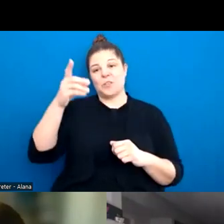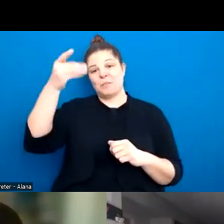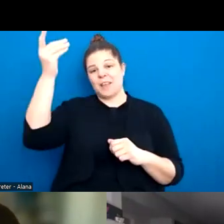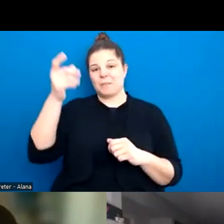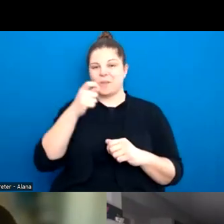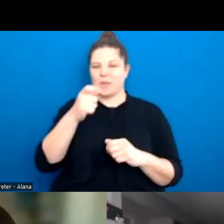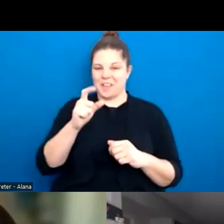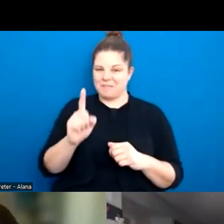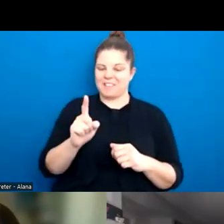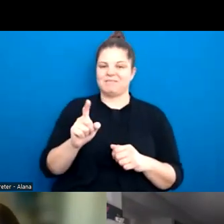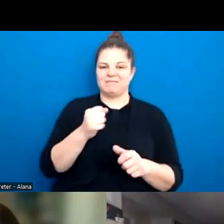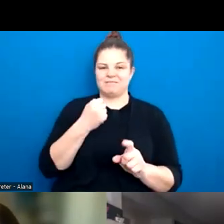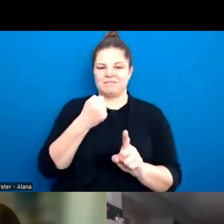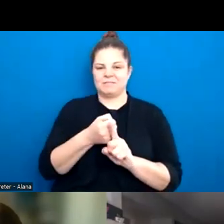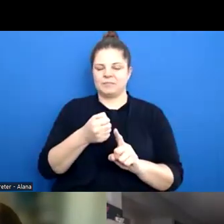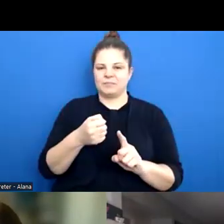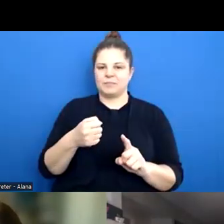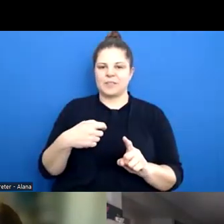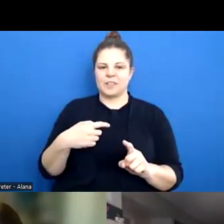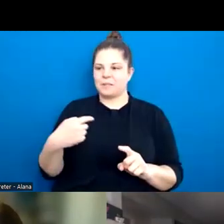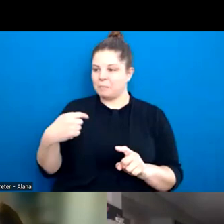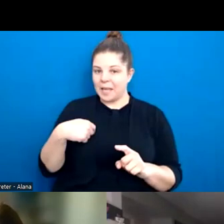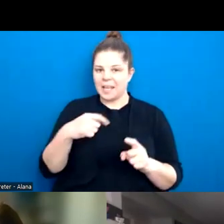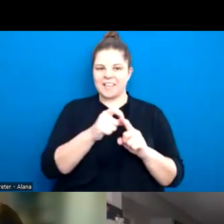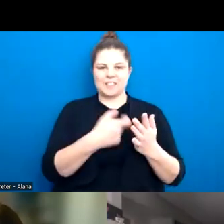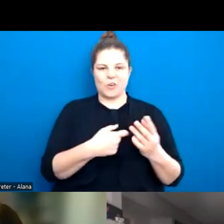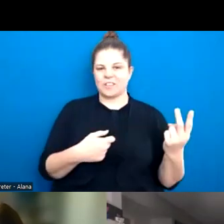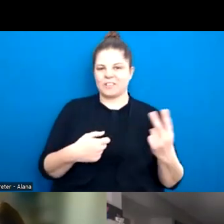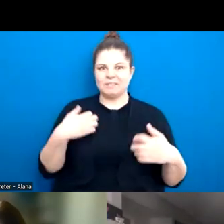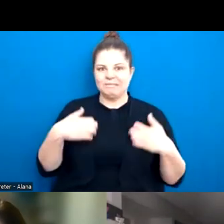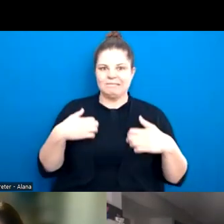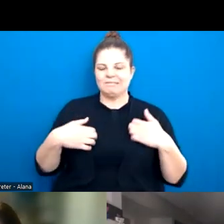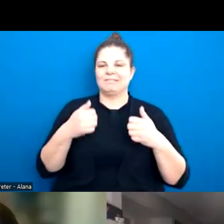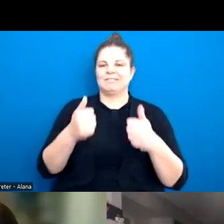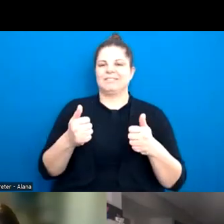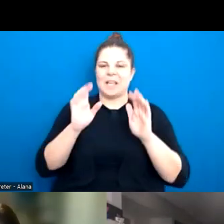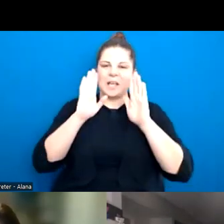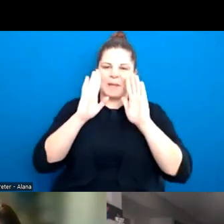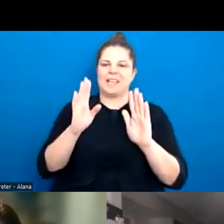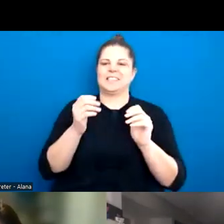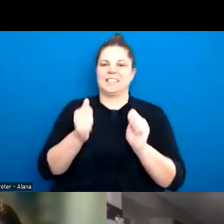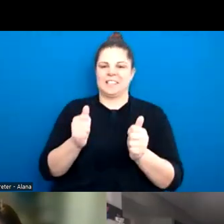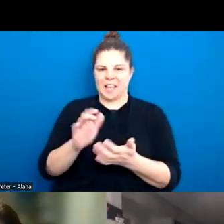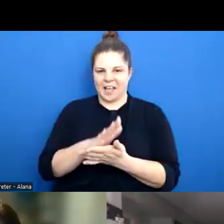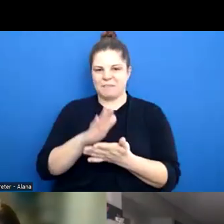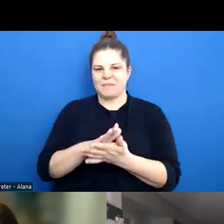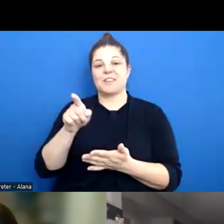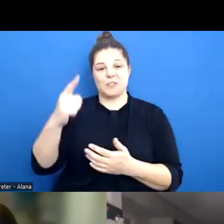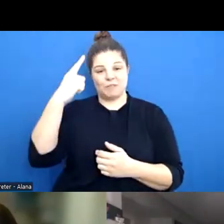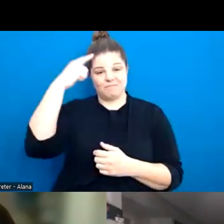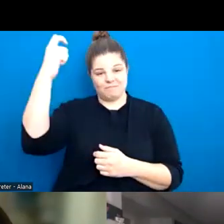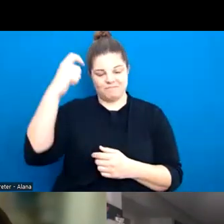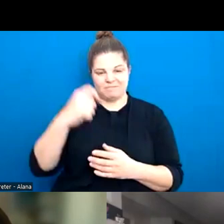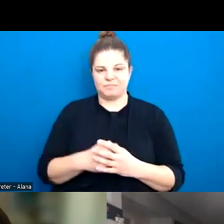impact that Dr. Melissa and I like, yeah, yeah, yes. Are you kidding me? This is amazing. So I think young boys,